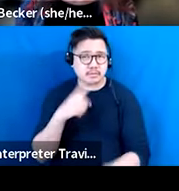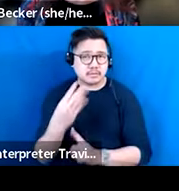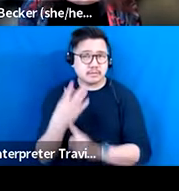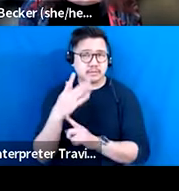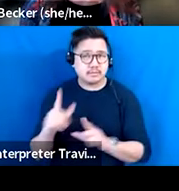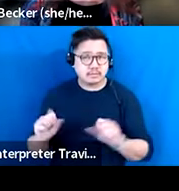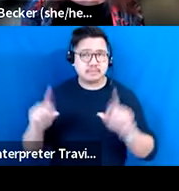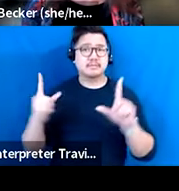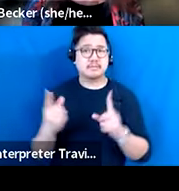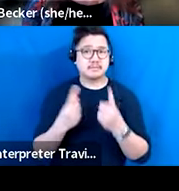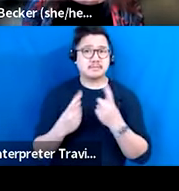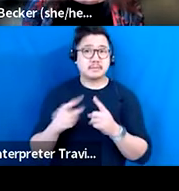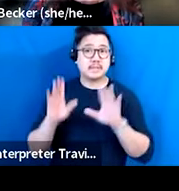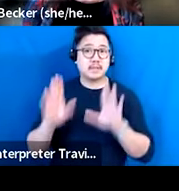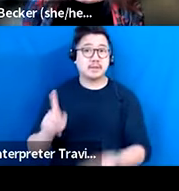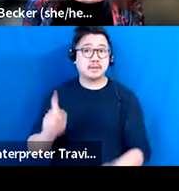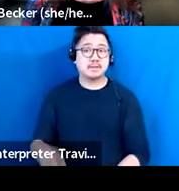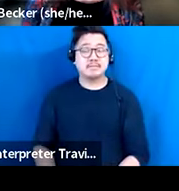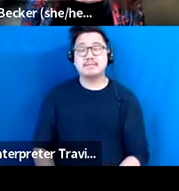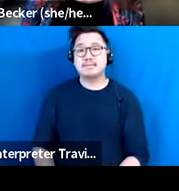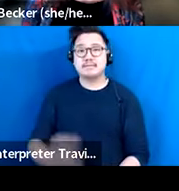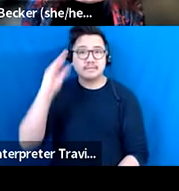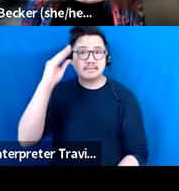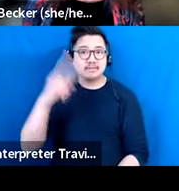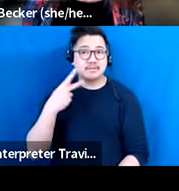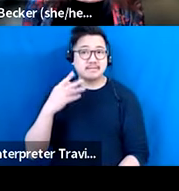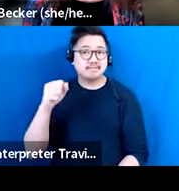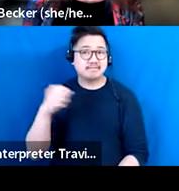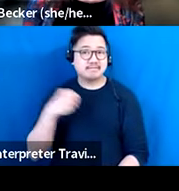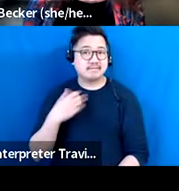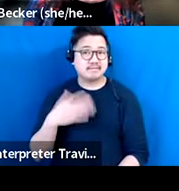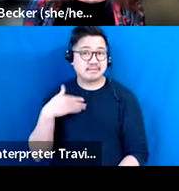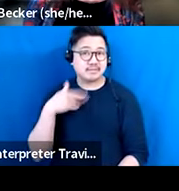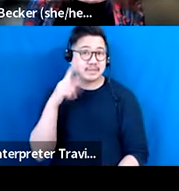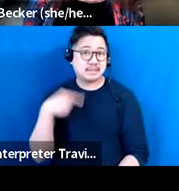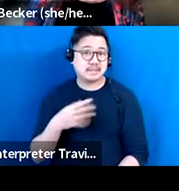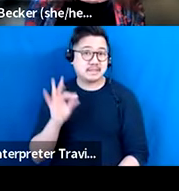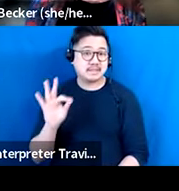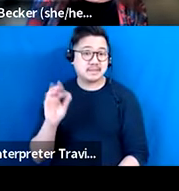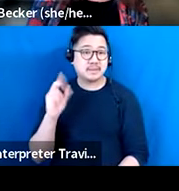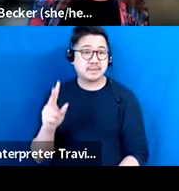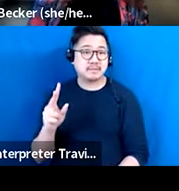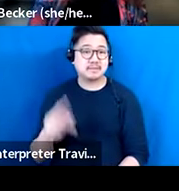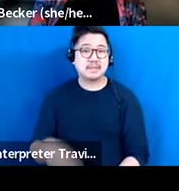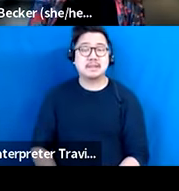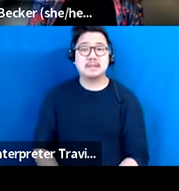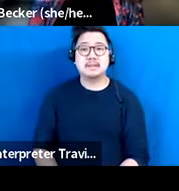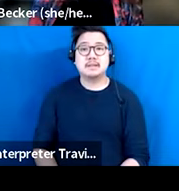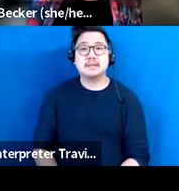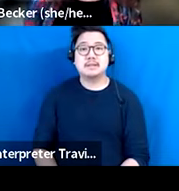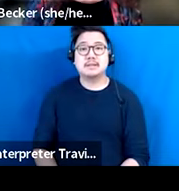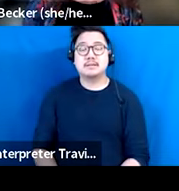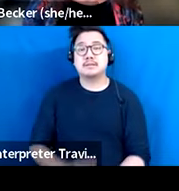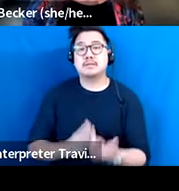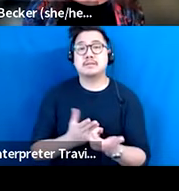great question. Yeah, I'd be happy to. Can you hear me okay? Okay. Yeah, was, you know, some of the